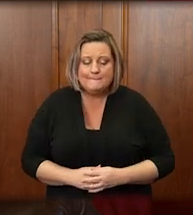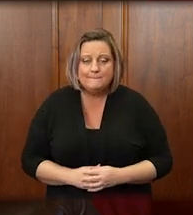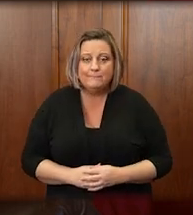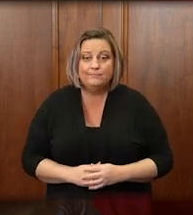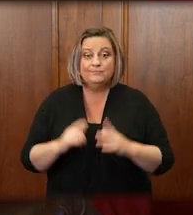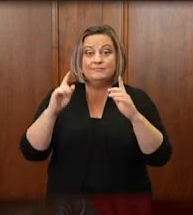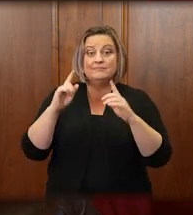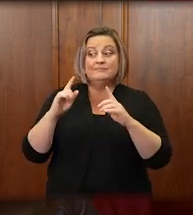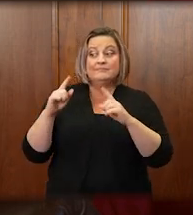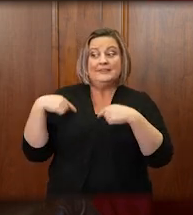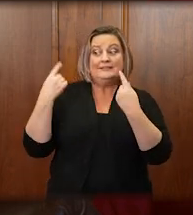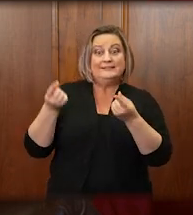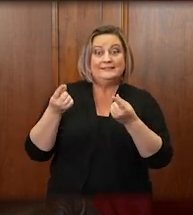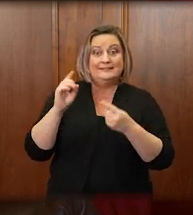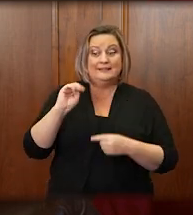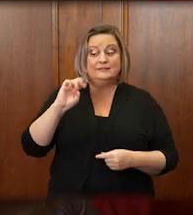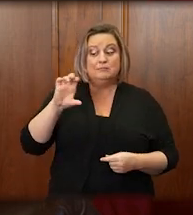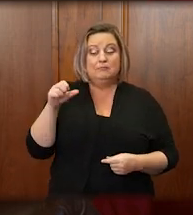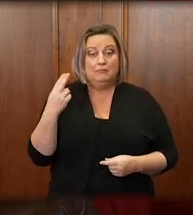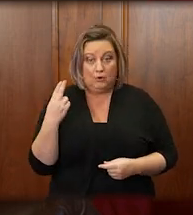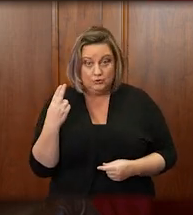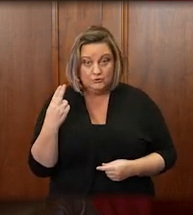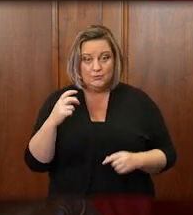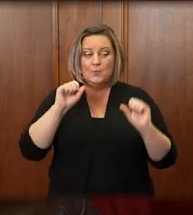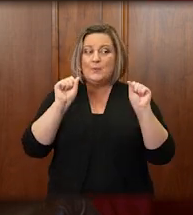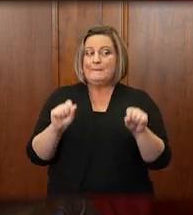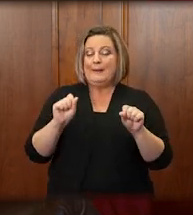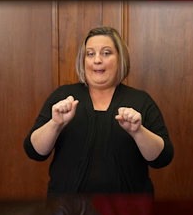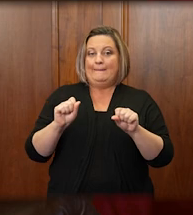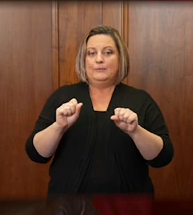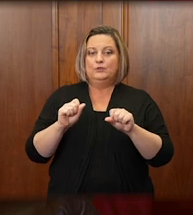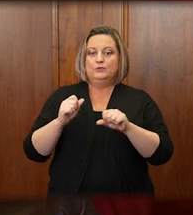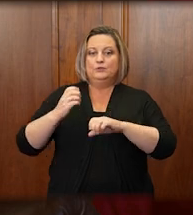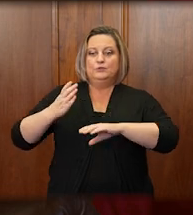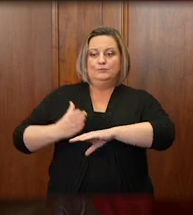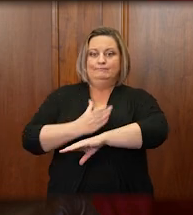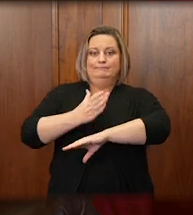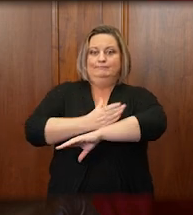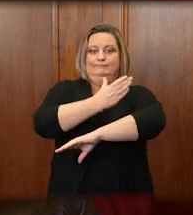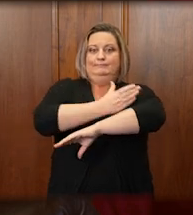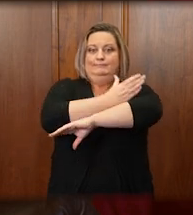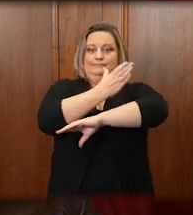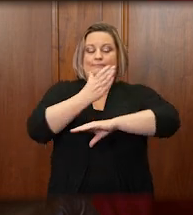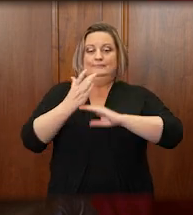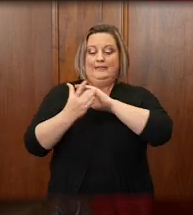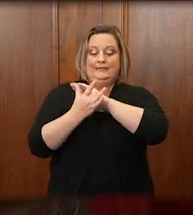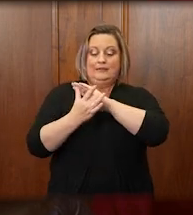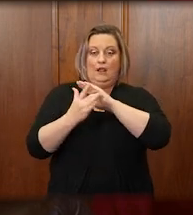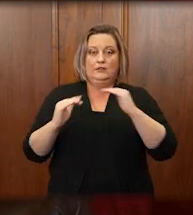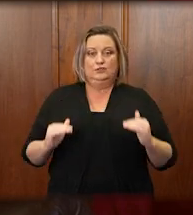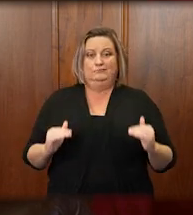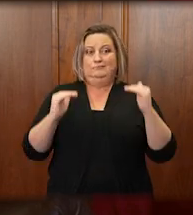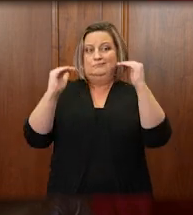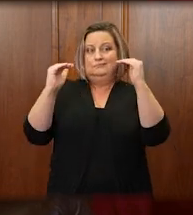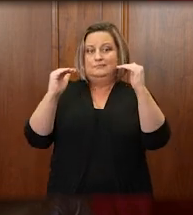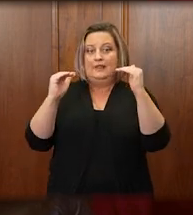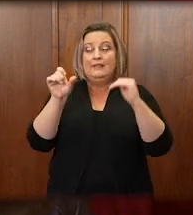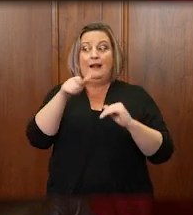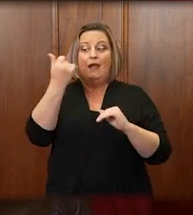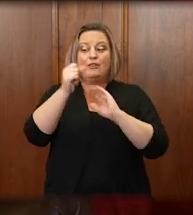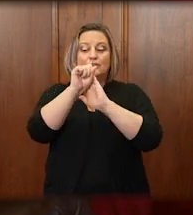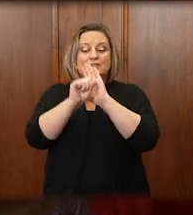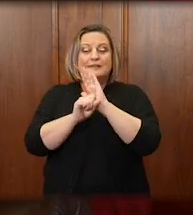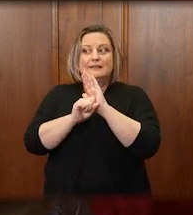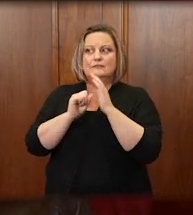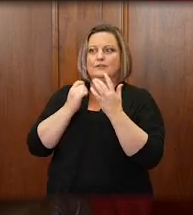Since then, we have had we have been able to upgrade our technological capabilities to a level other states would envy with CARES Act